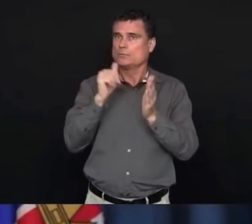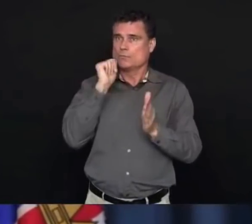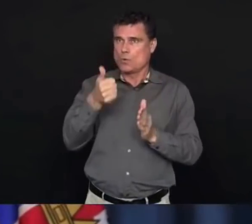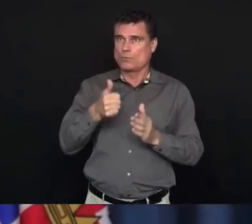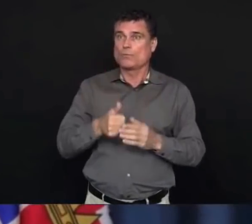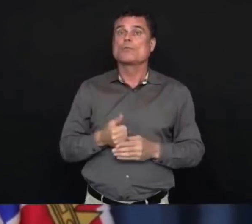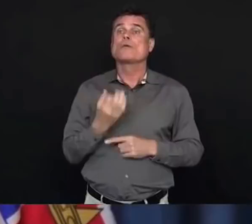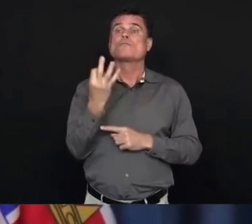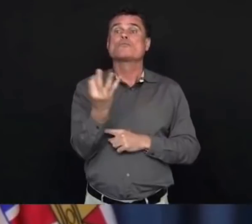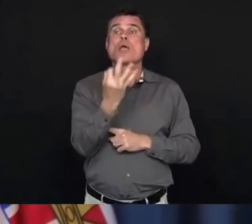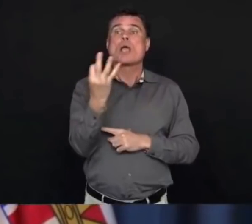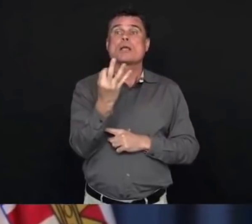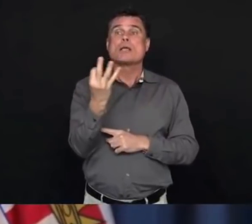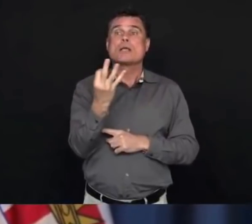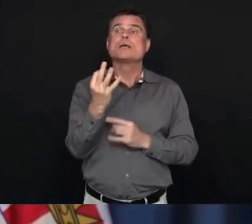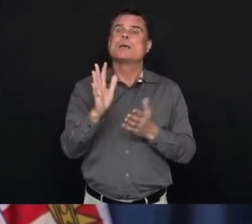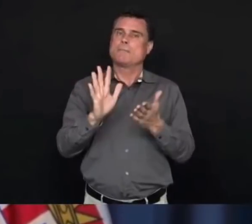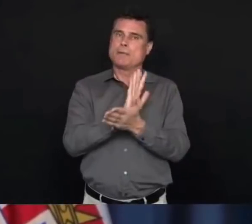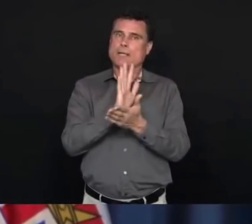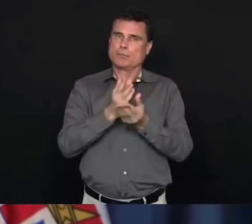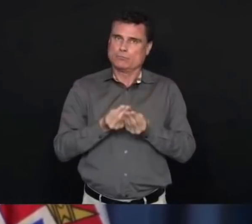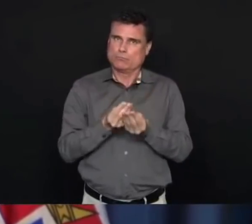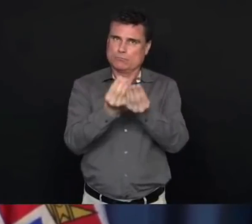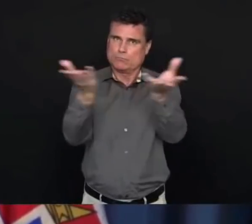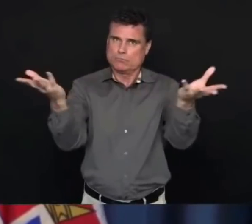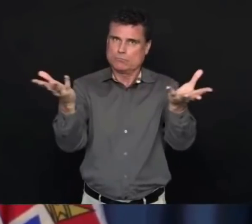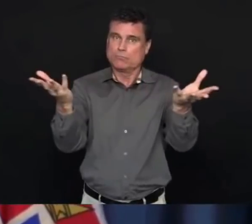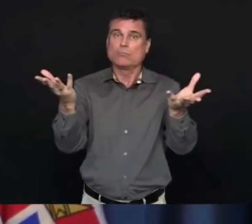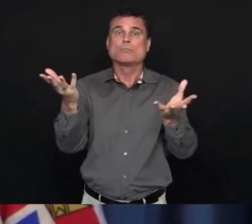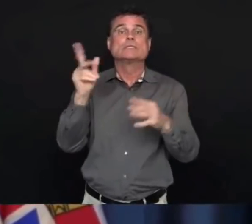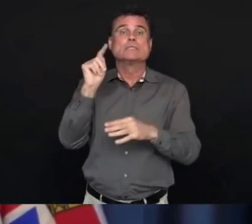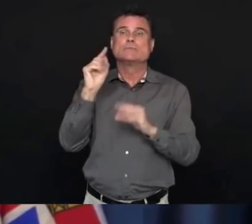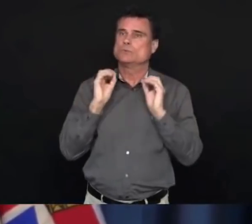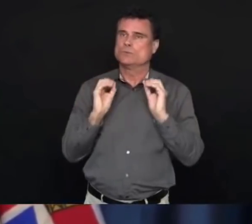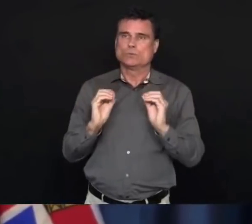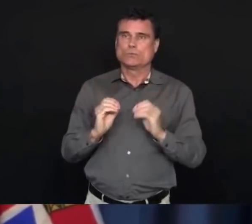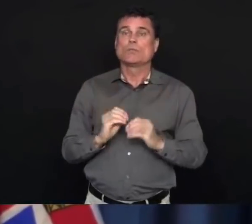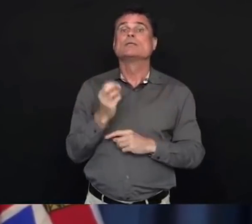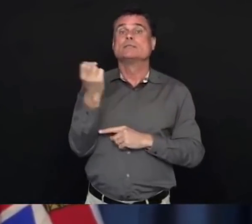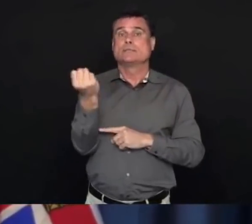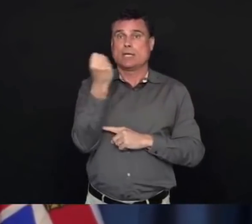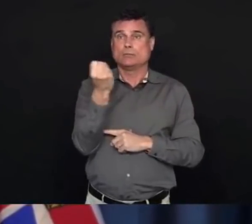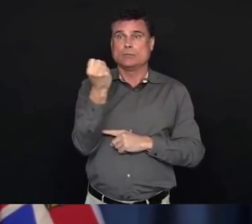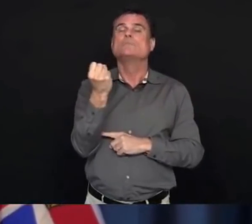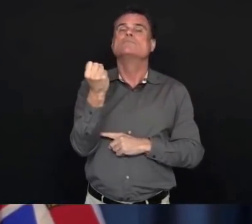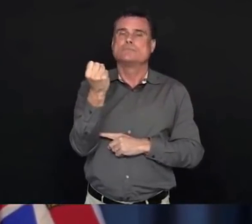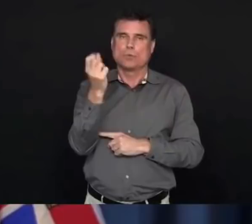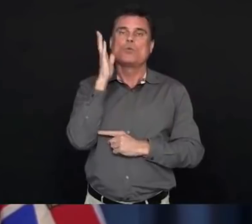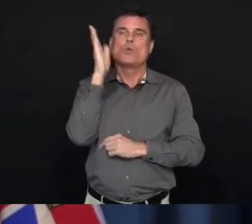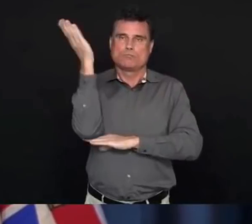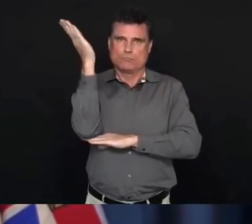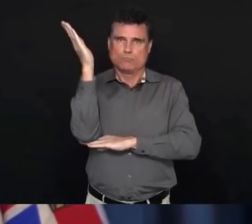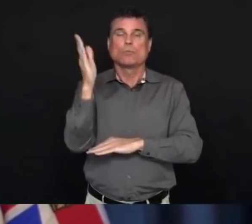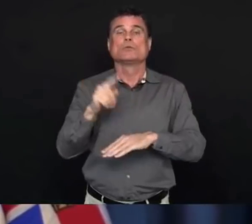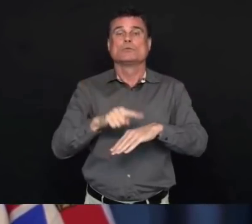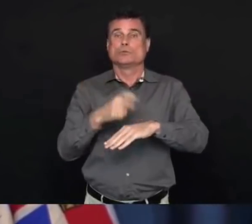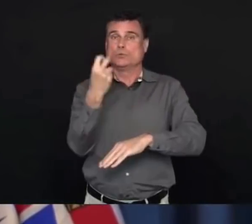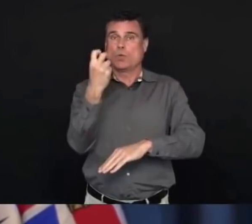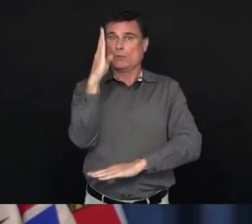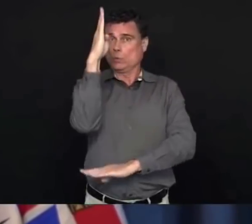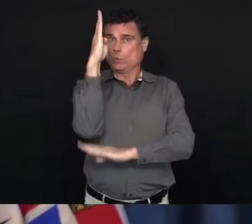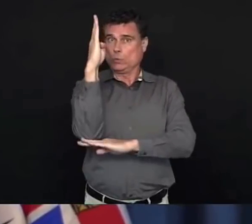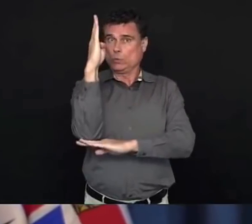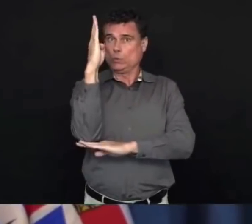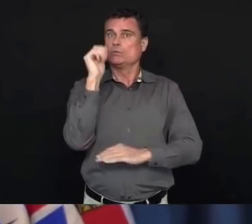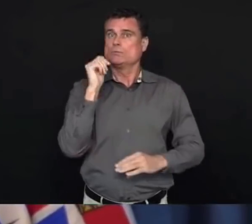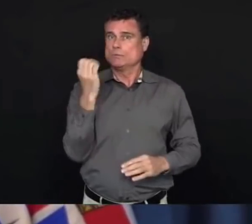Thank you and good afternoon. For today's BC update of COVID-19, we have 45 new